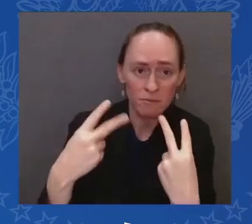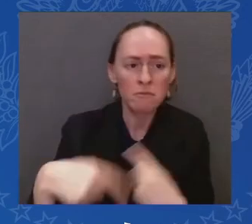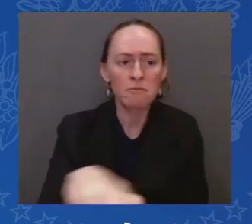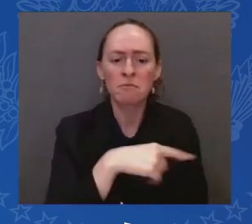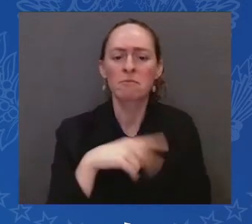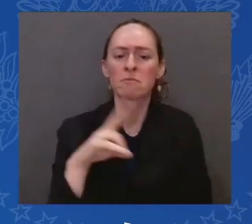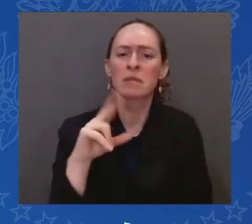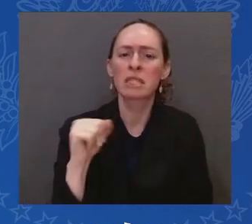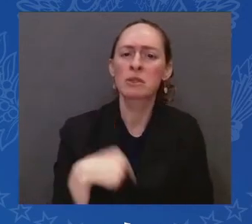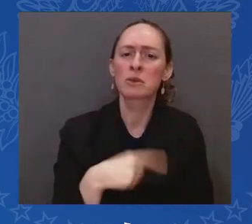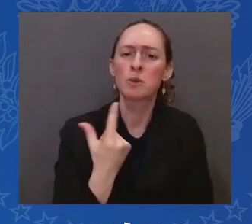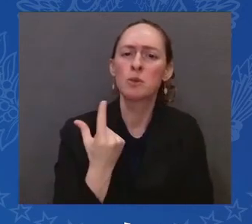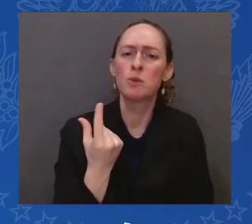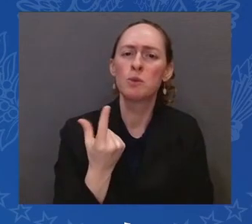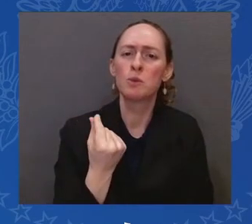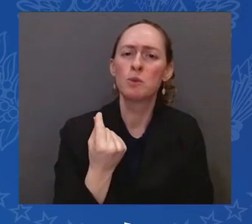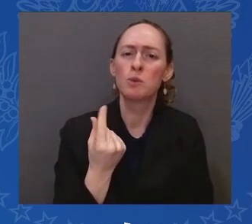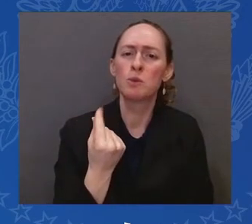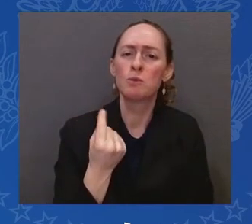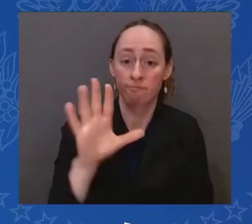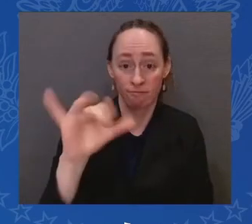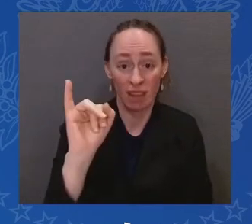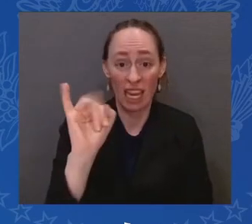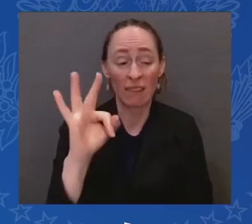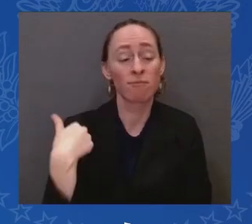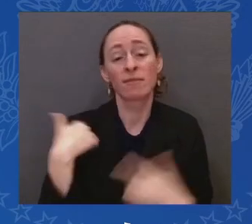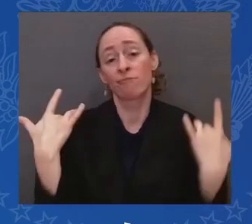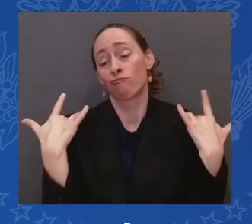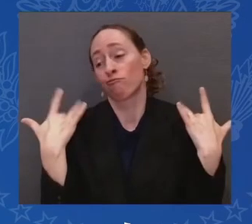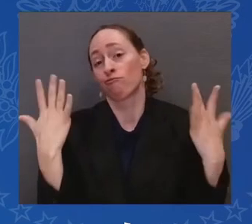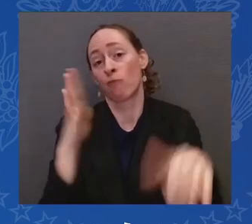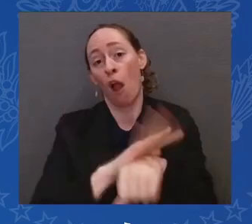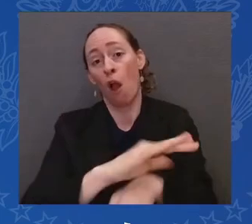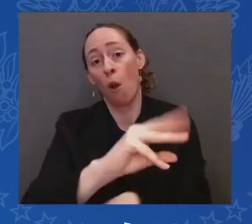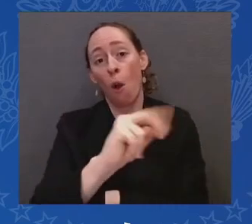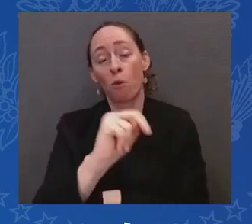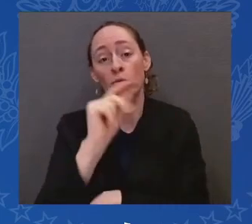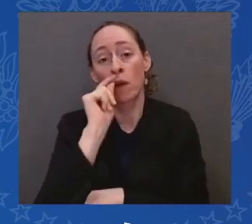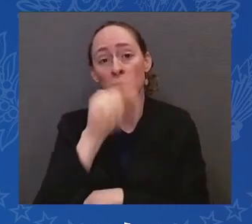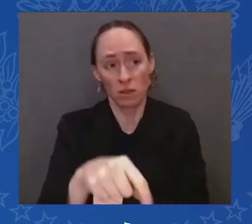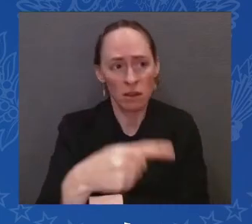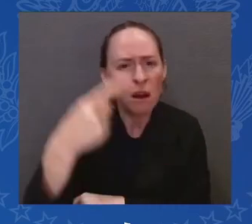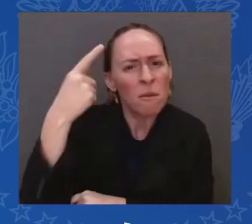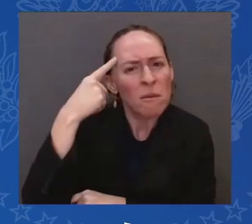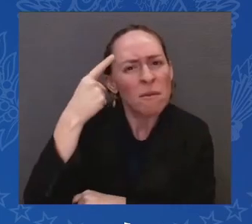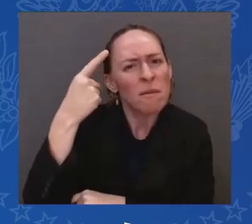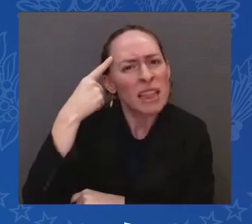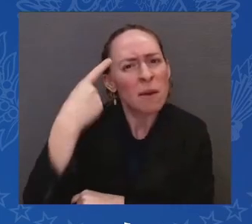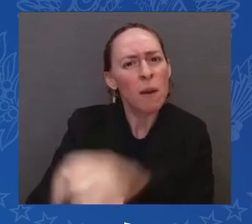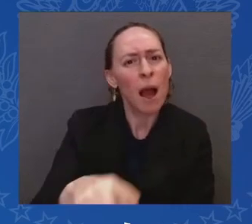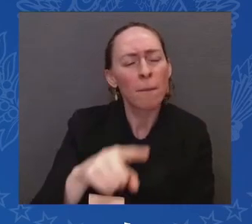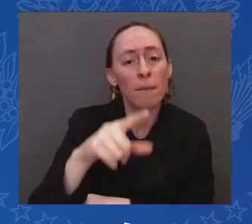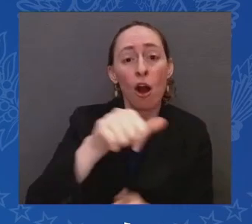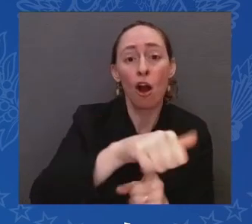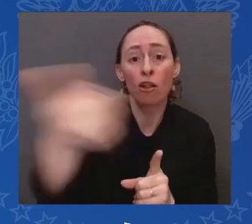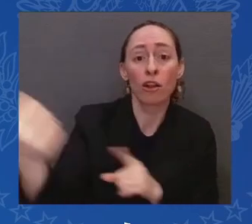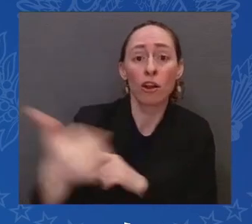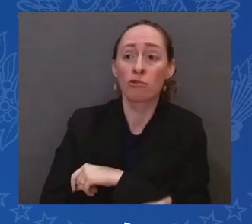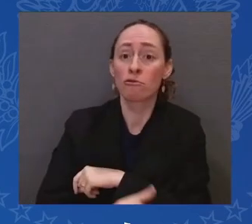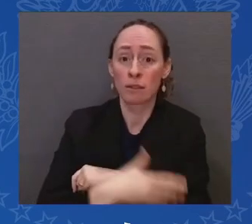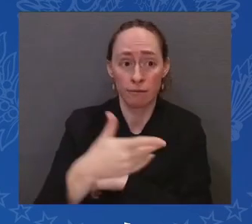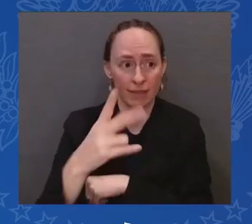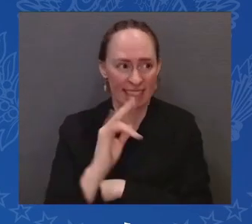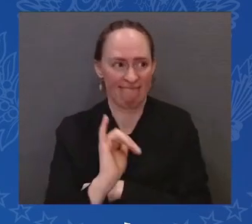what's the rest of the world going to do? What's Japan going to do, which is supporting Ukraine now? What's going to happen in terms of the